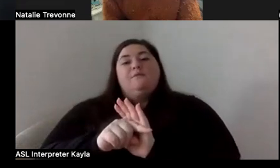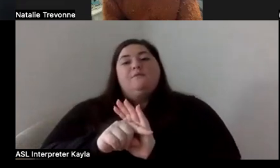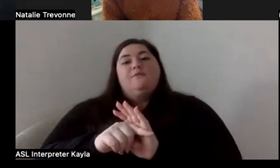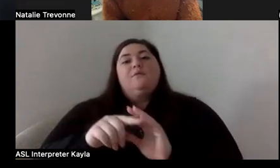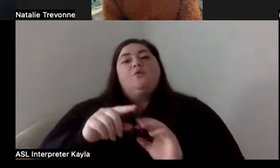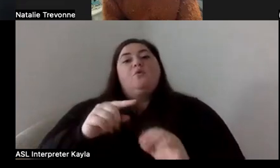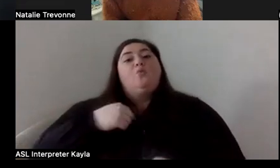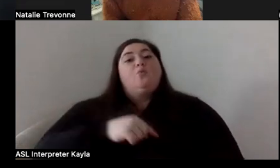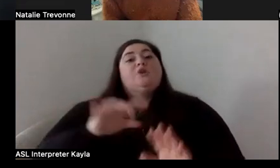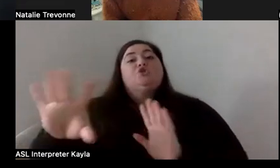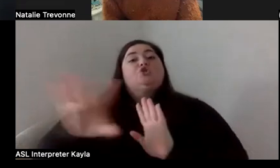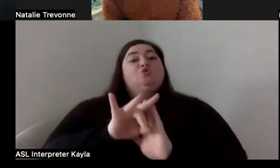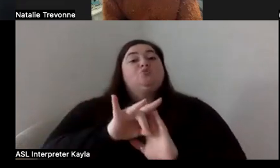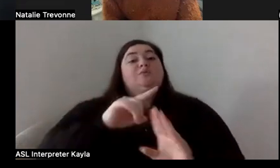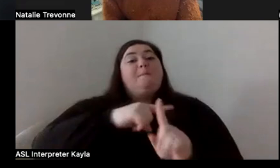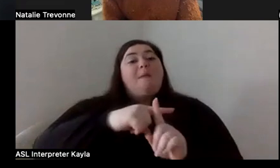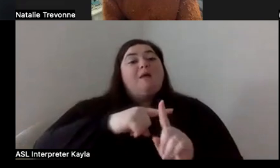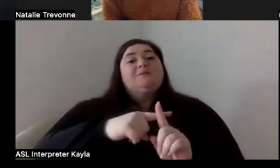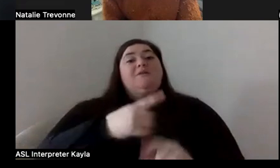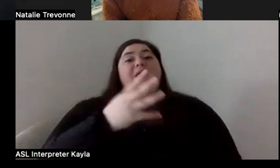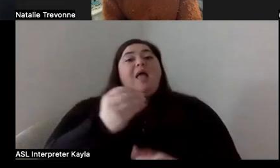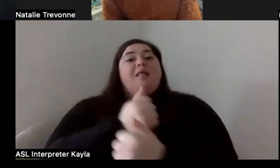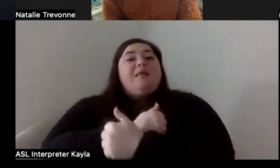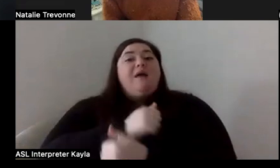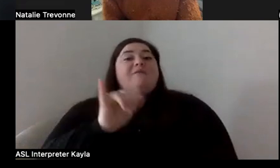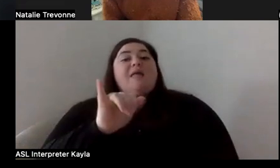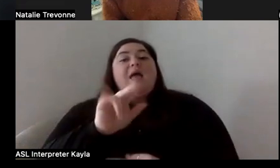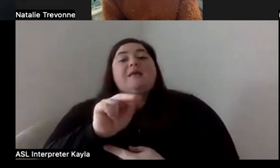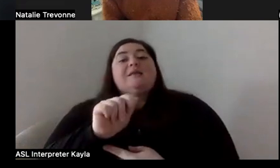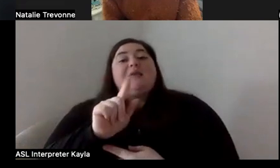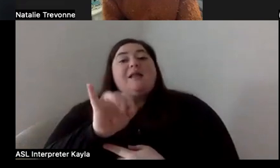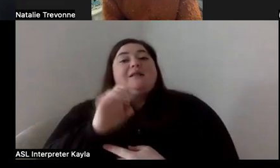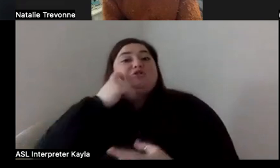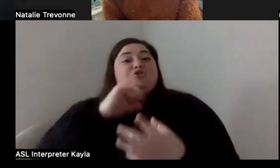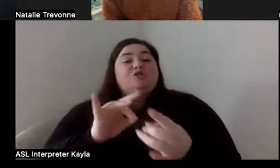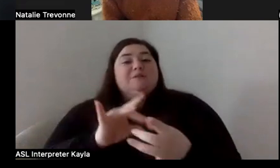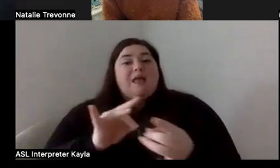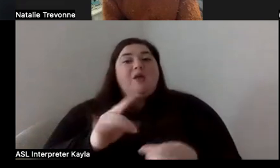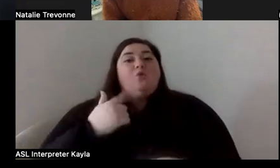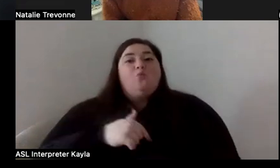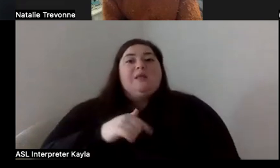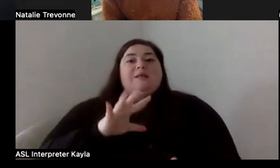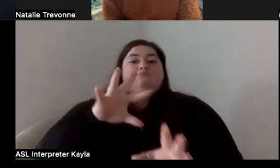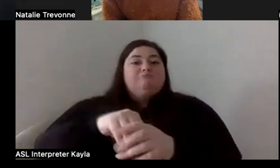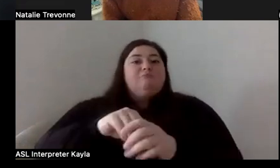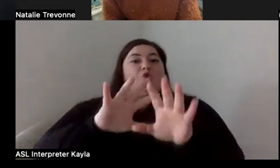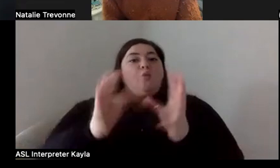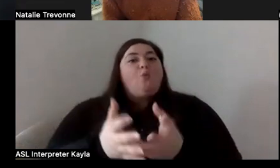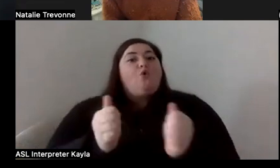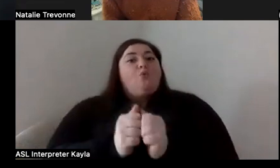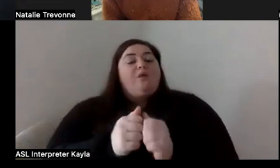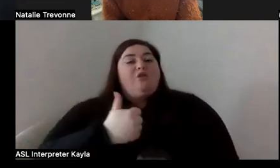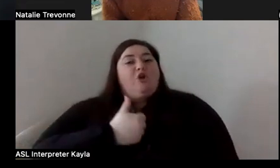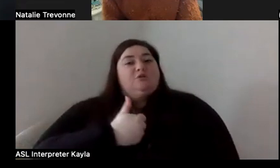choose positivity and love, as Natalie said, and when we engage in the world, you know, with our authentic selves,